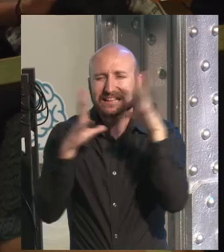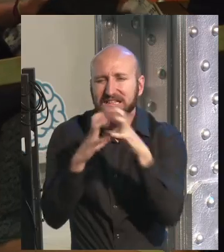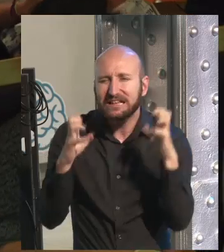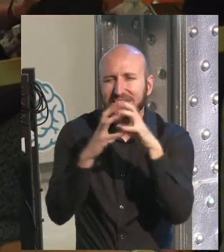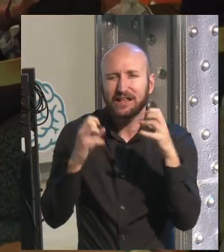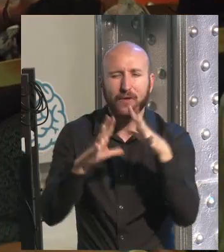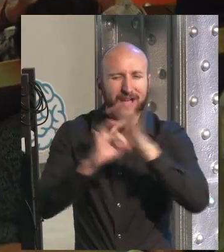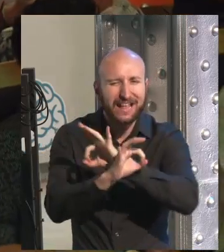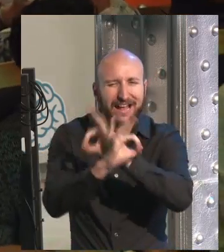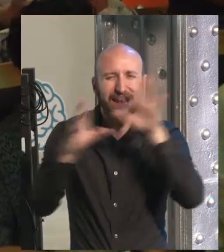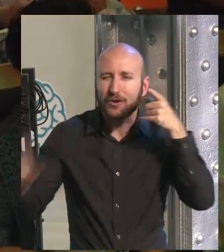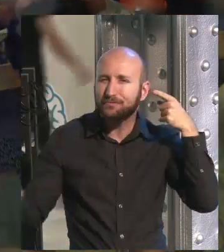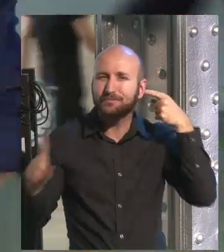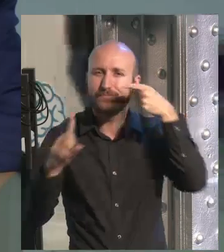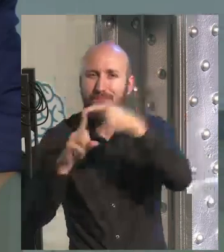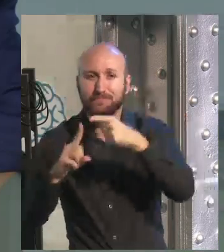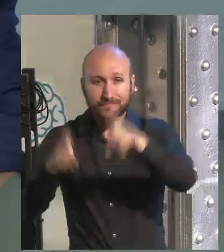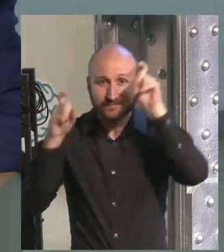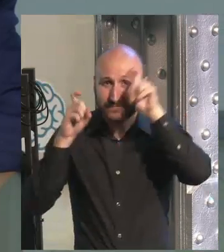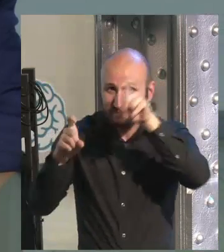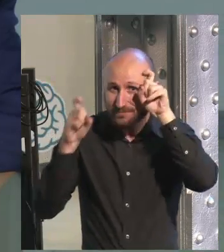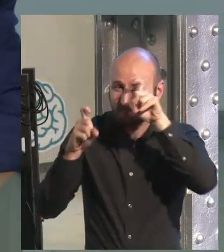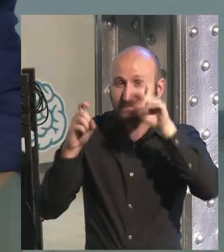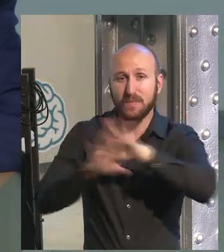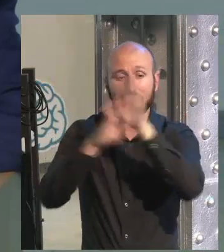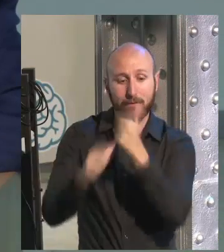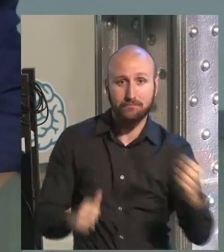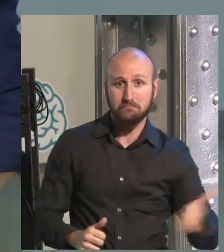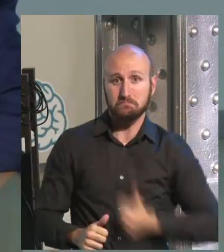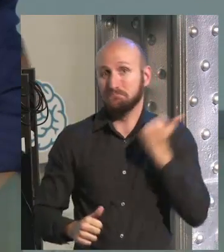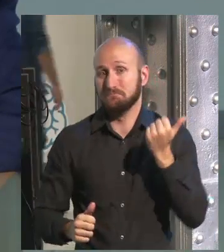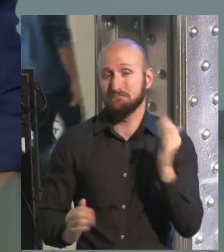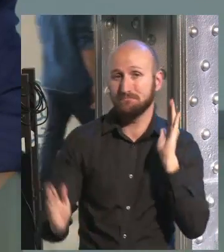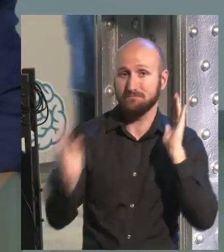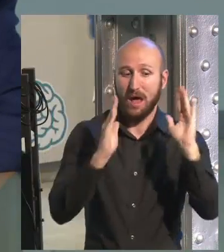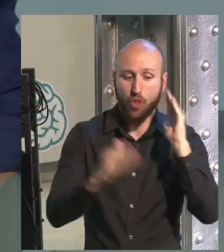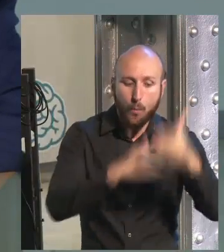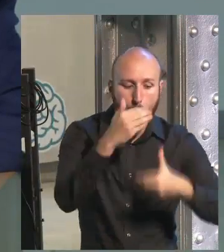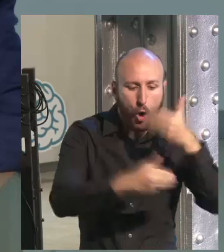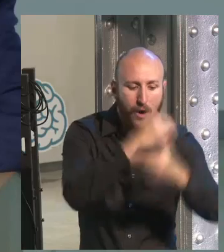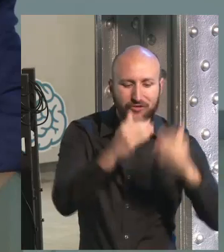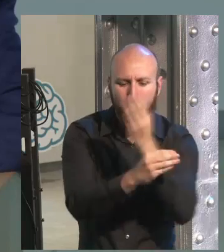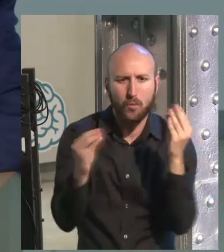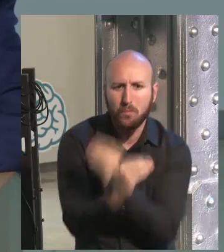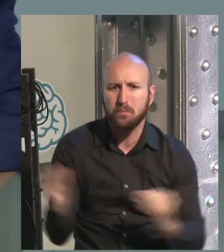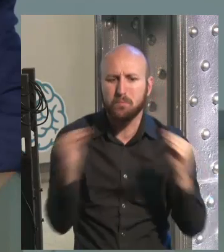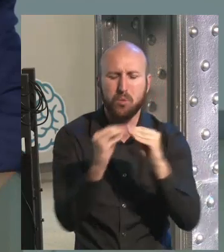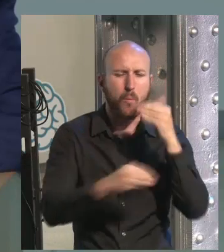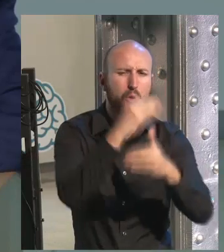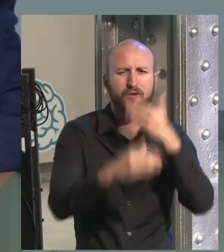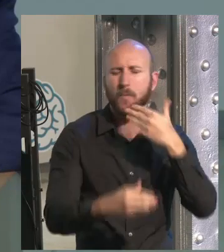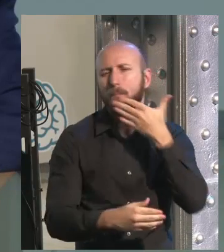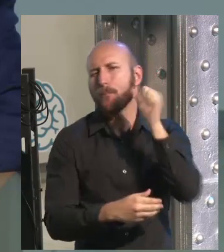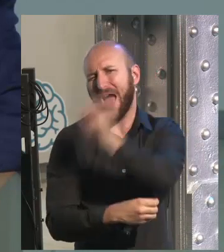that the clear desire and the increase of an education based in evidence has led